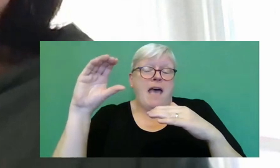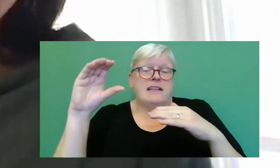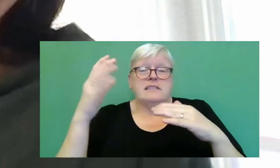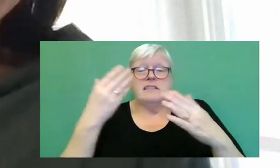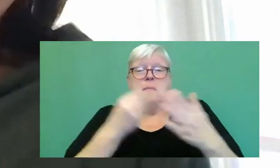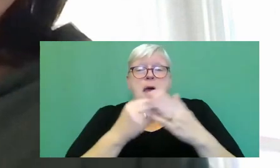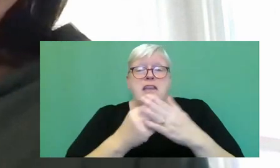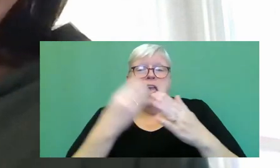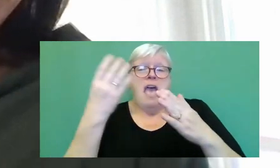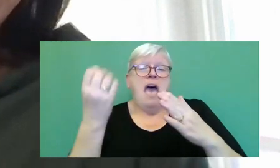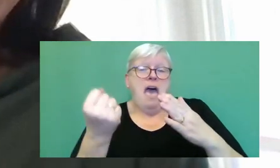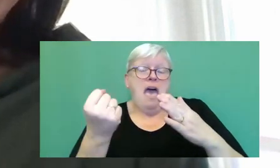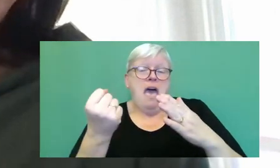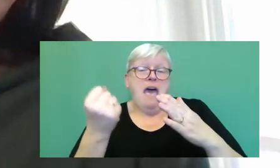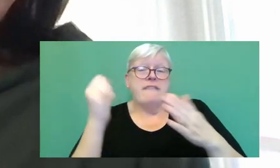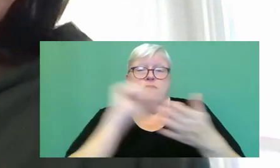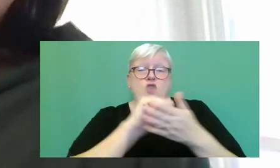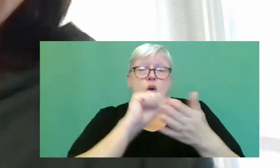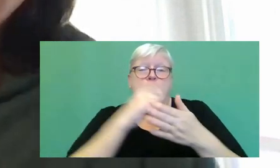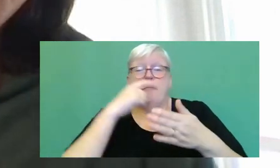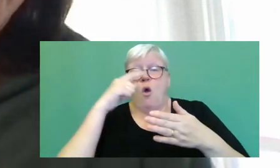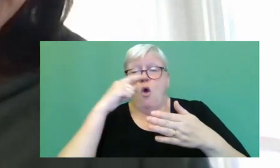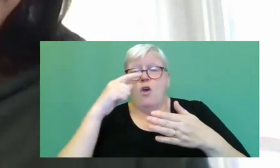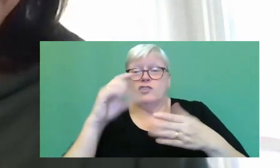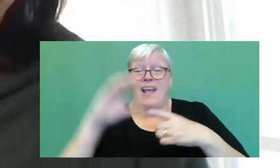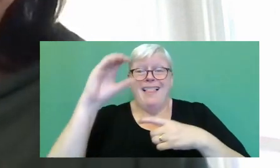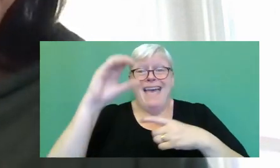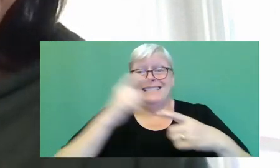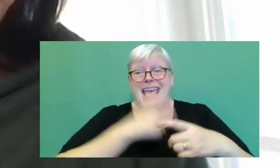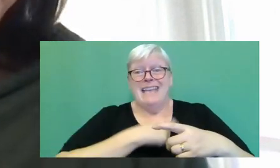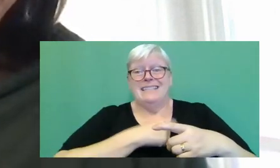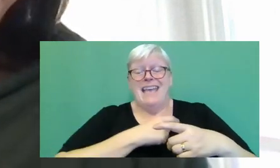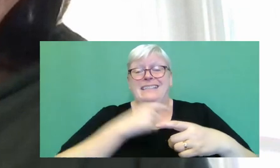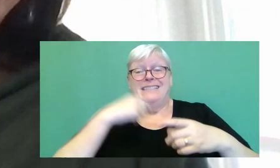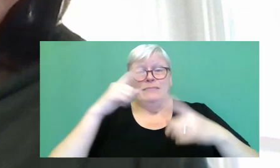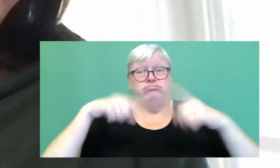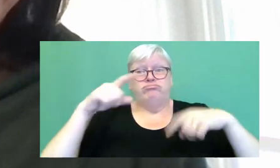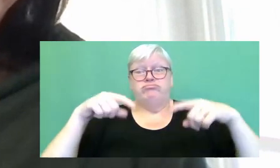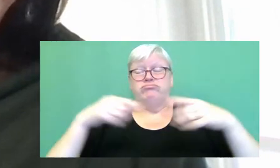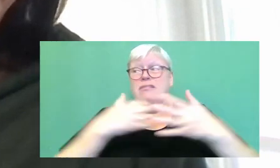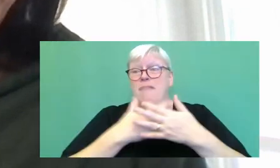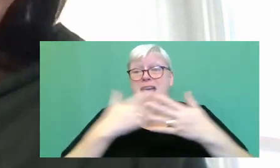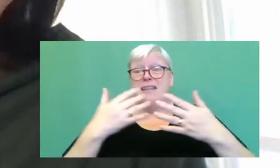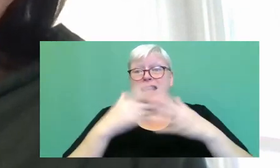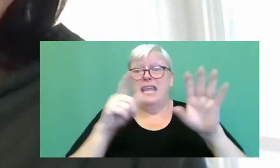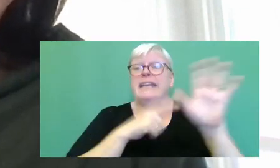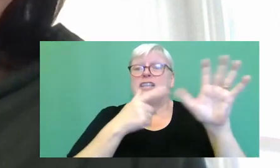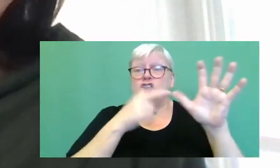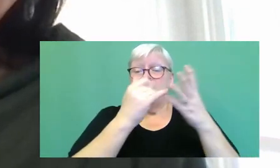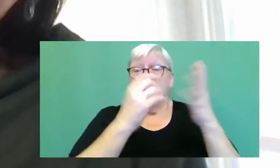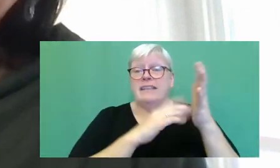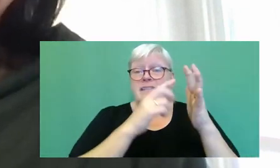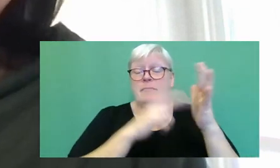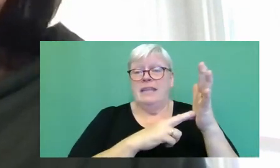there's a class anxiety there. Well, there's all sorts of anxieties, aren't there? When Yasmin is about to